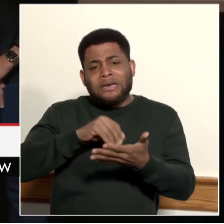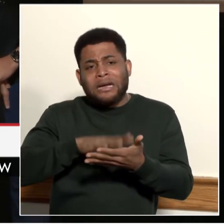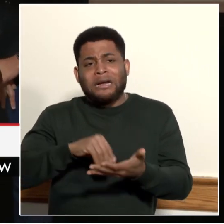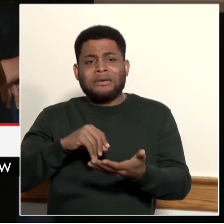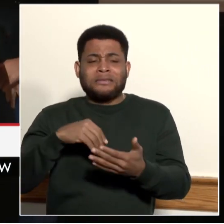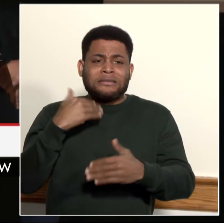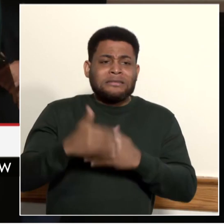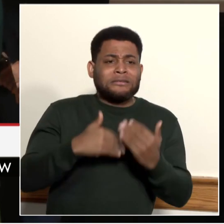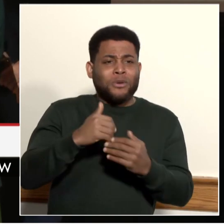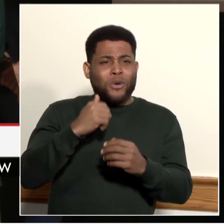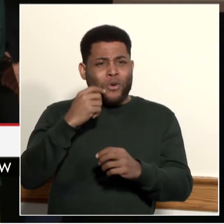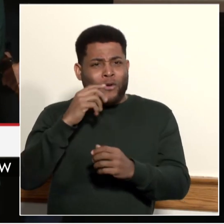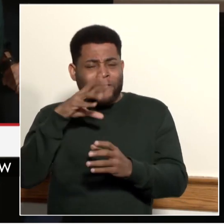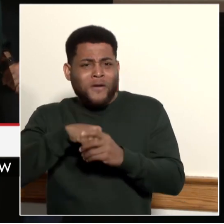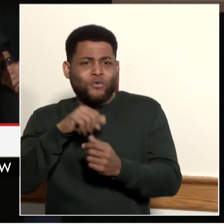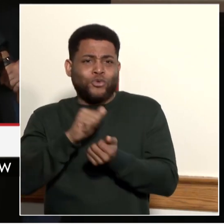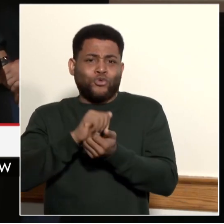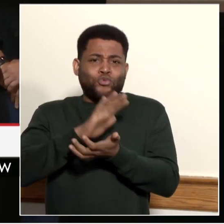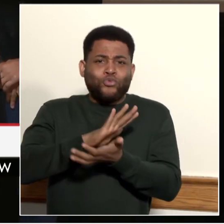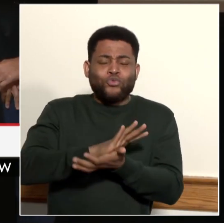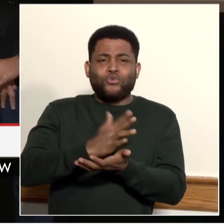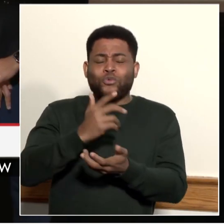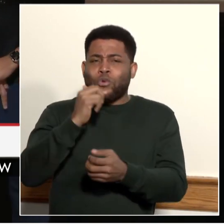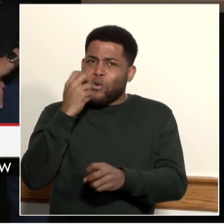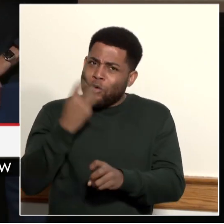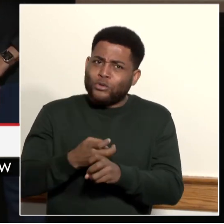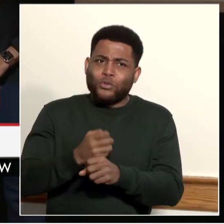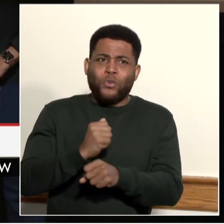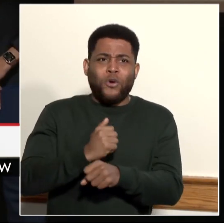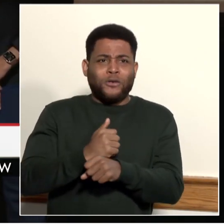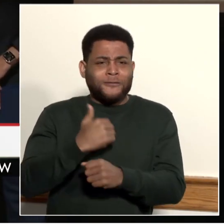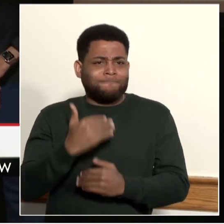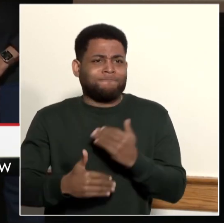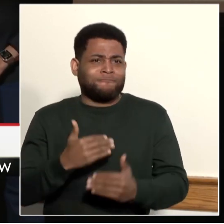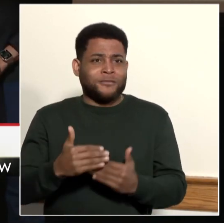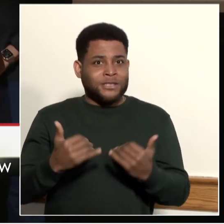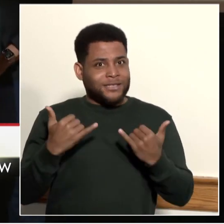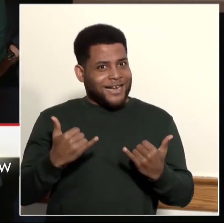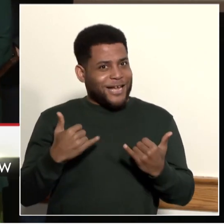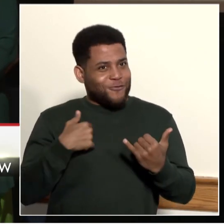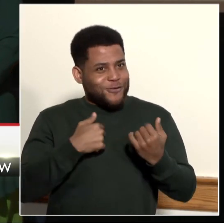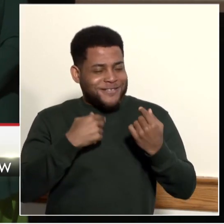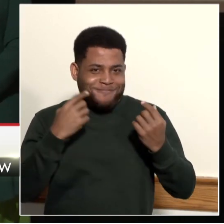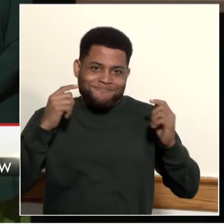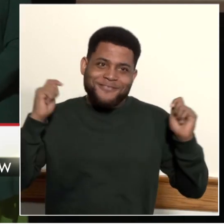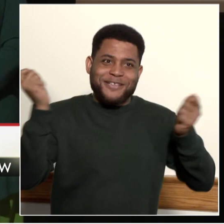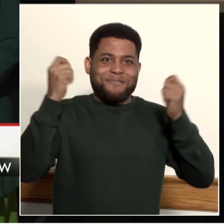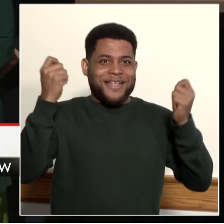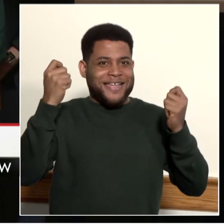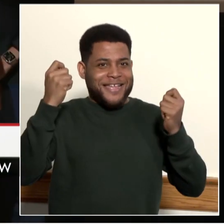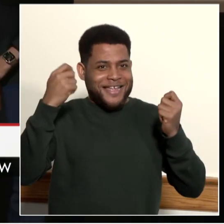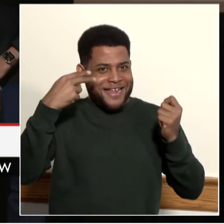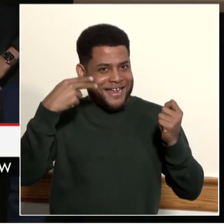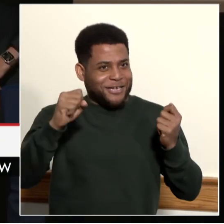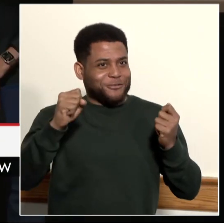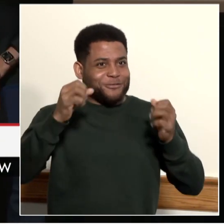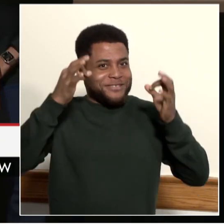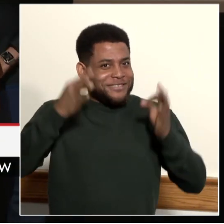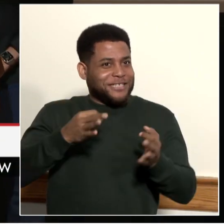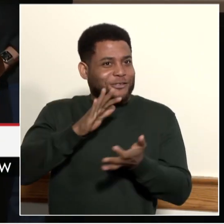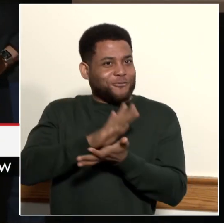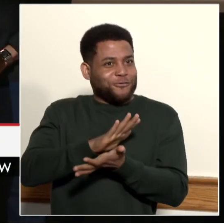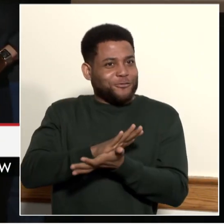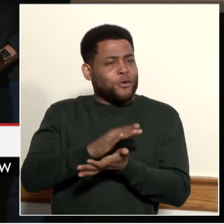Today, as we celebrate High School Decision Day, we recognize their hard work, dedication, and